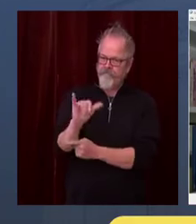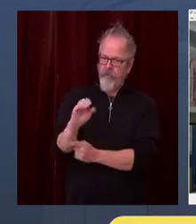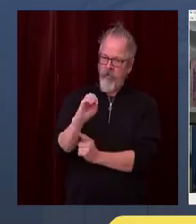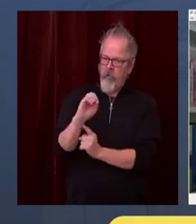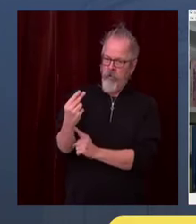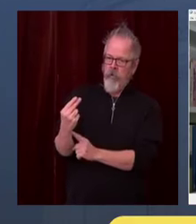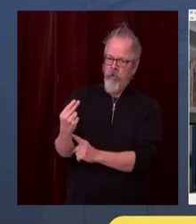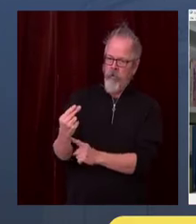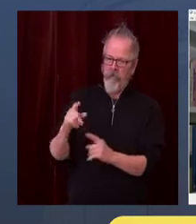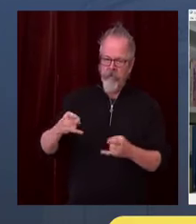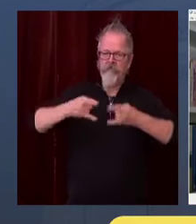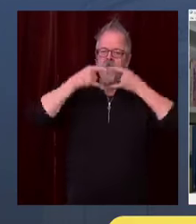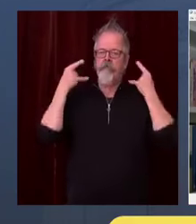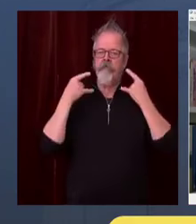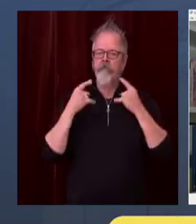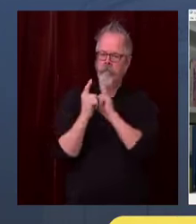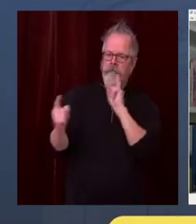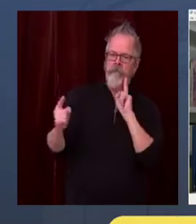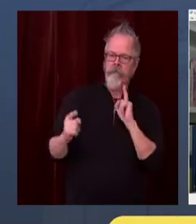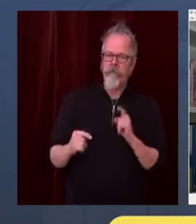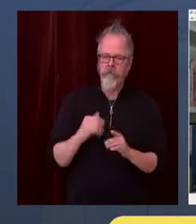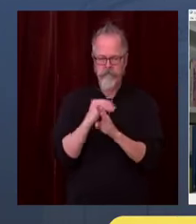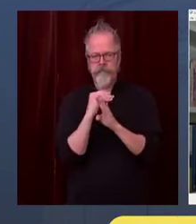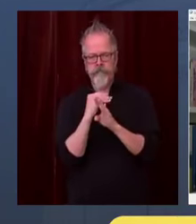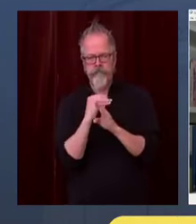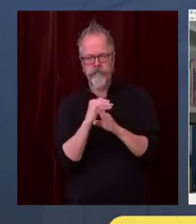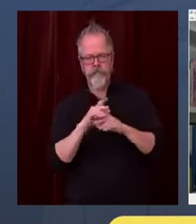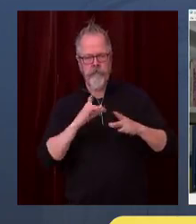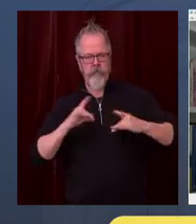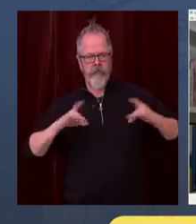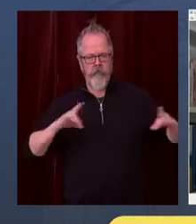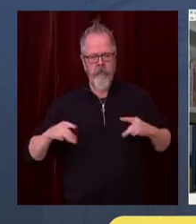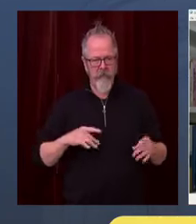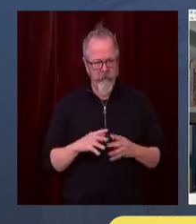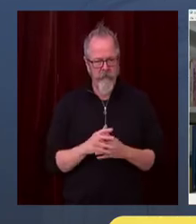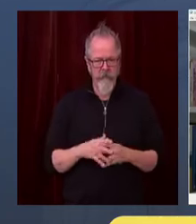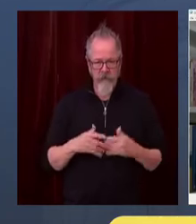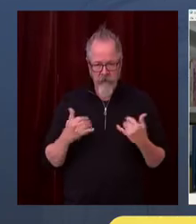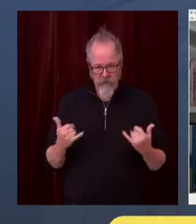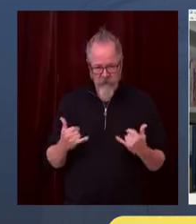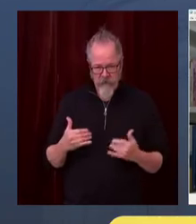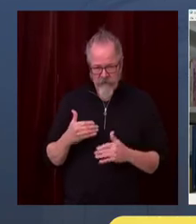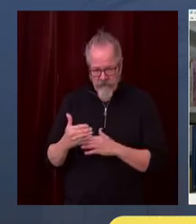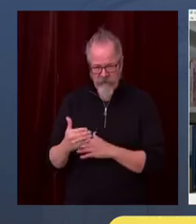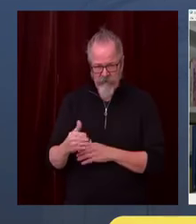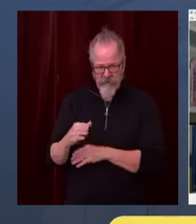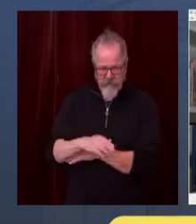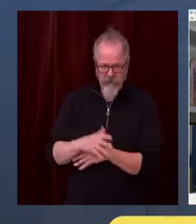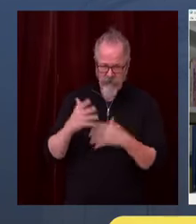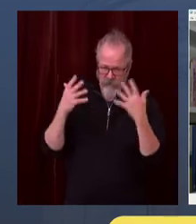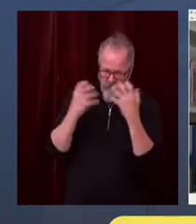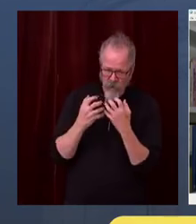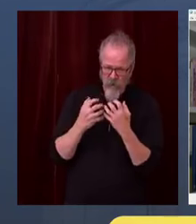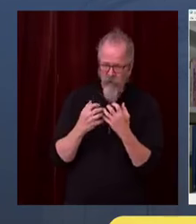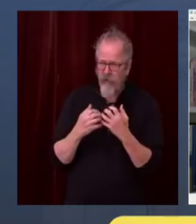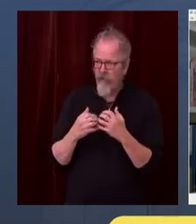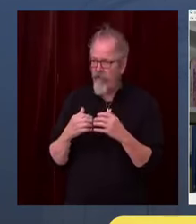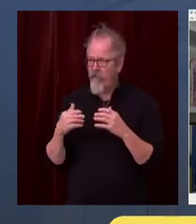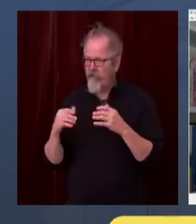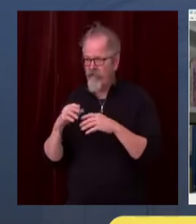that a brighter, sunnier day is ahead. But until that day, we have to act